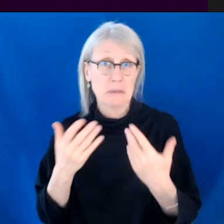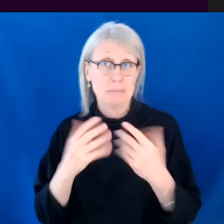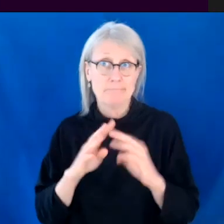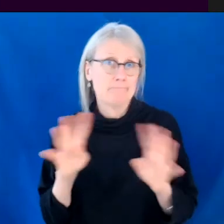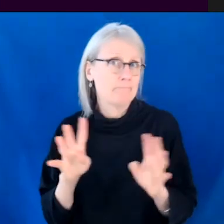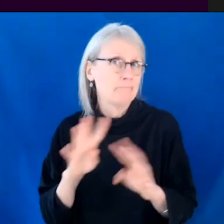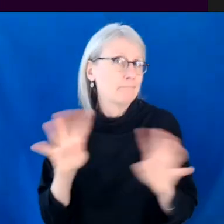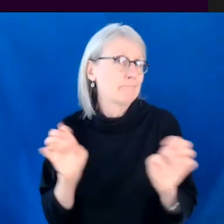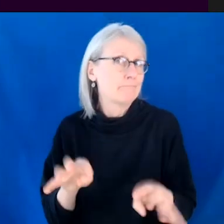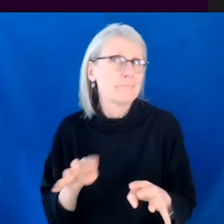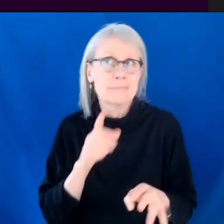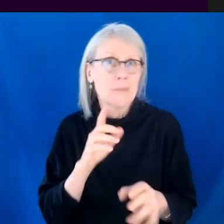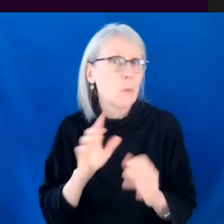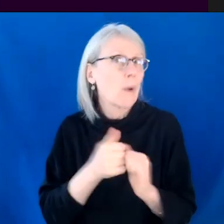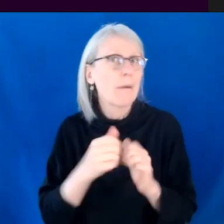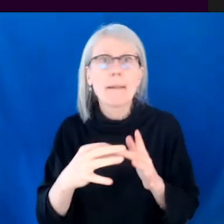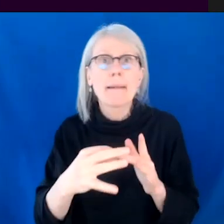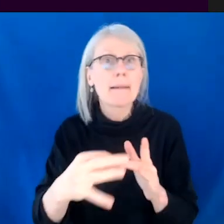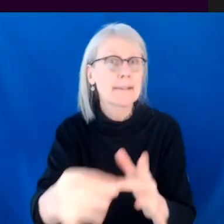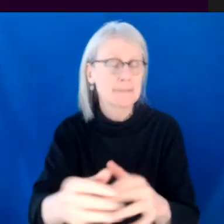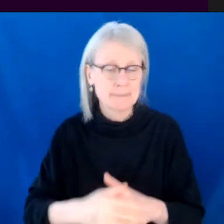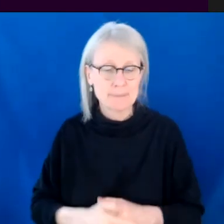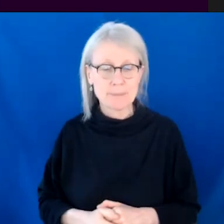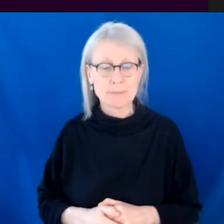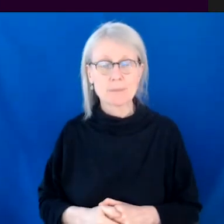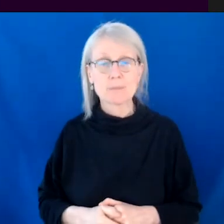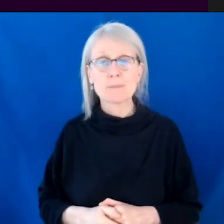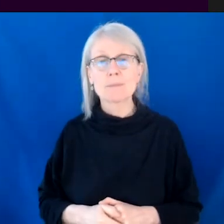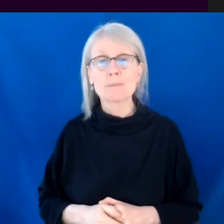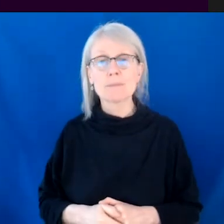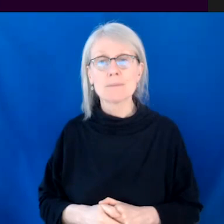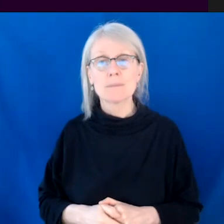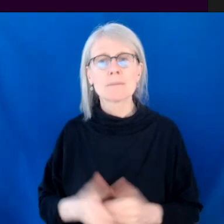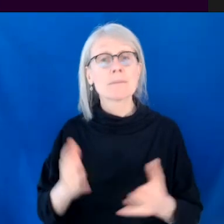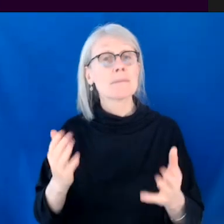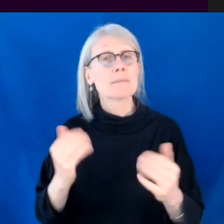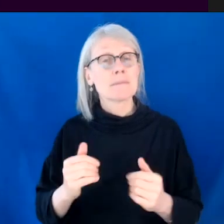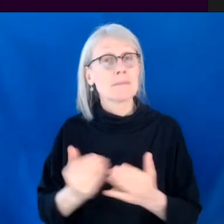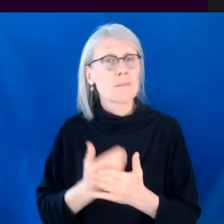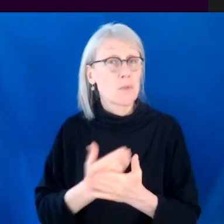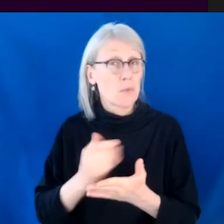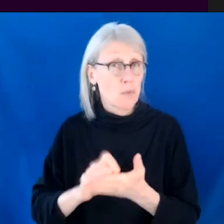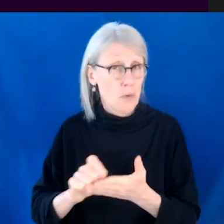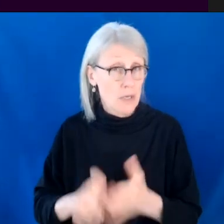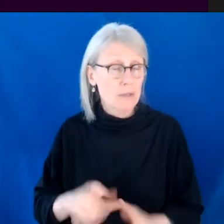in handy. And then I guess the other thing I always tell new writers is to try and